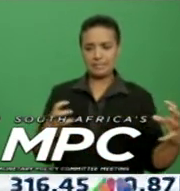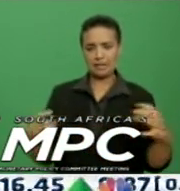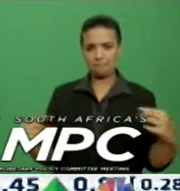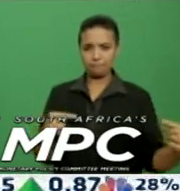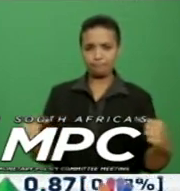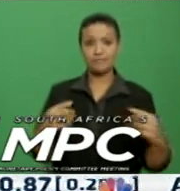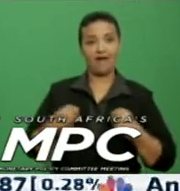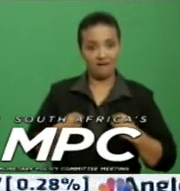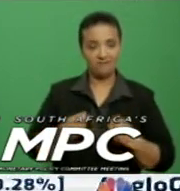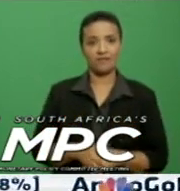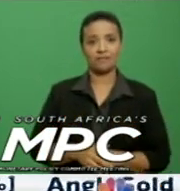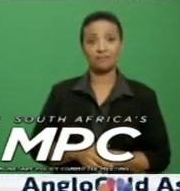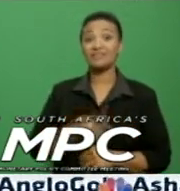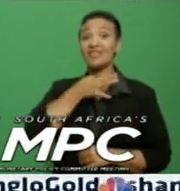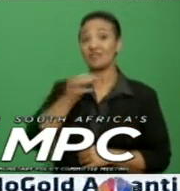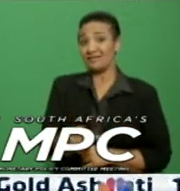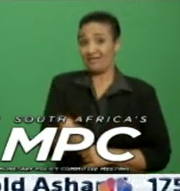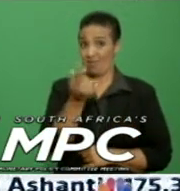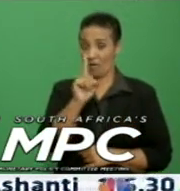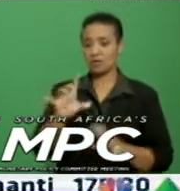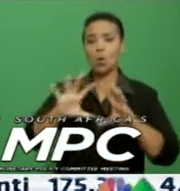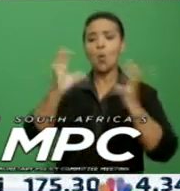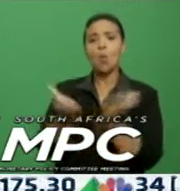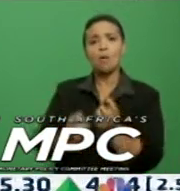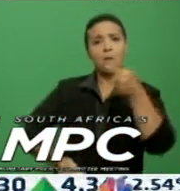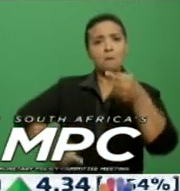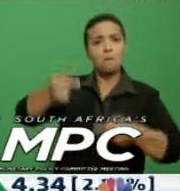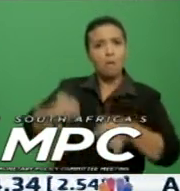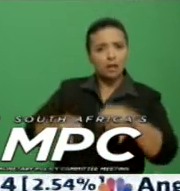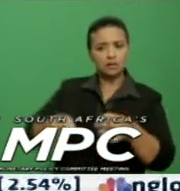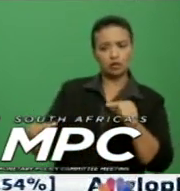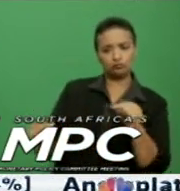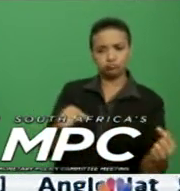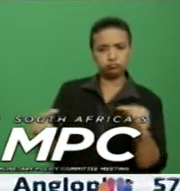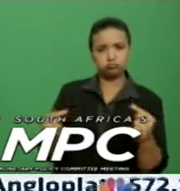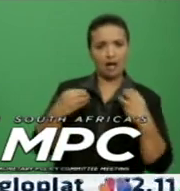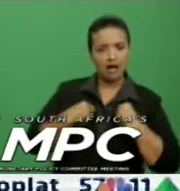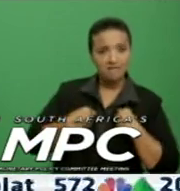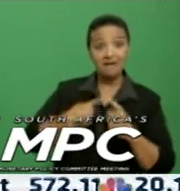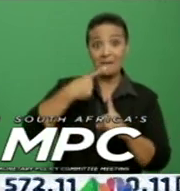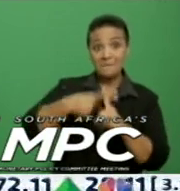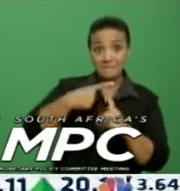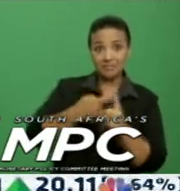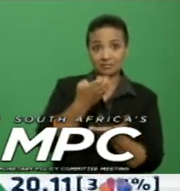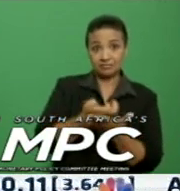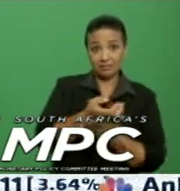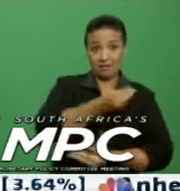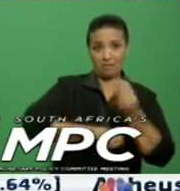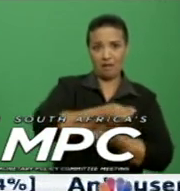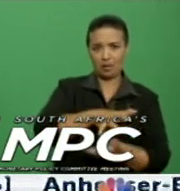risks include geopolitical developments and excessive financial market volatility.